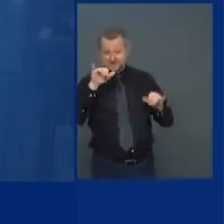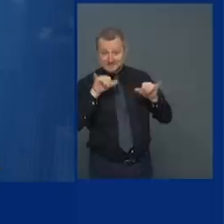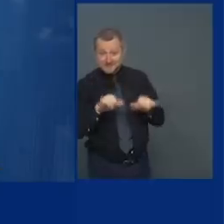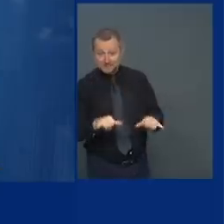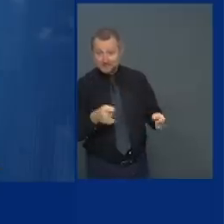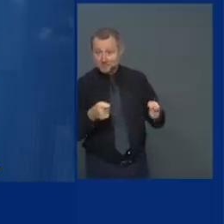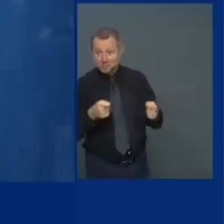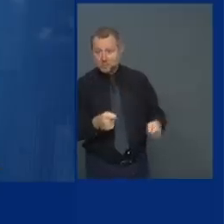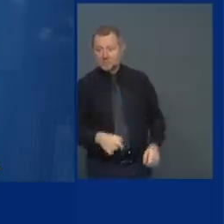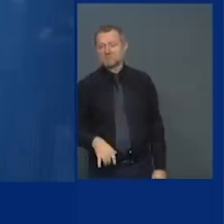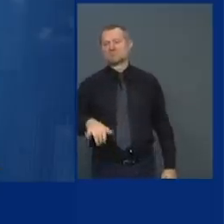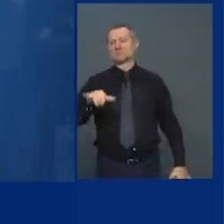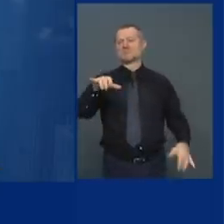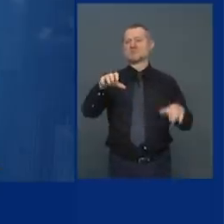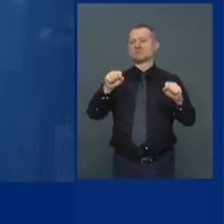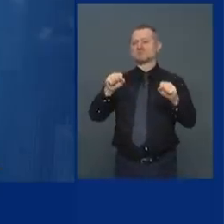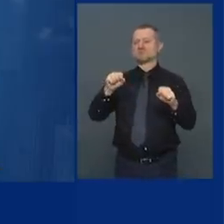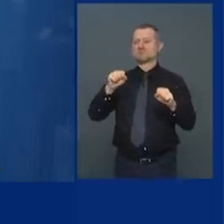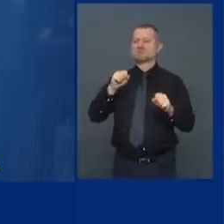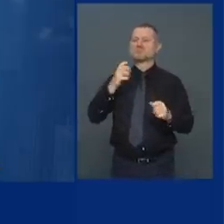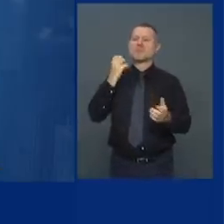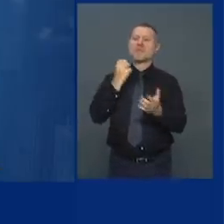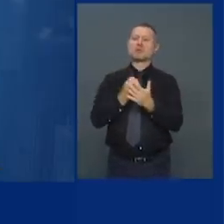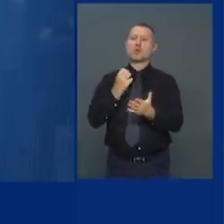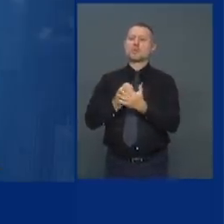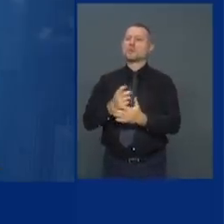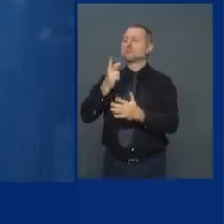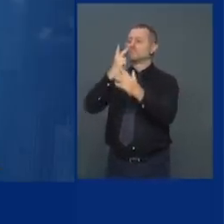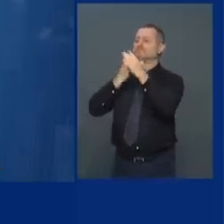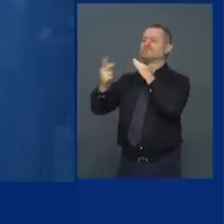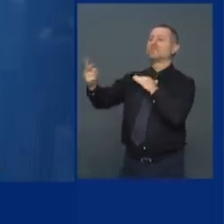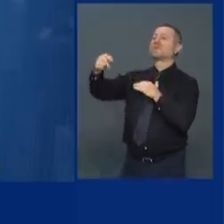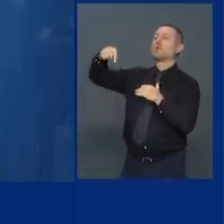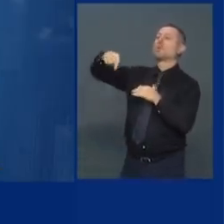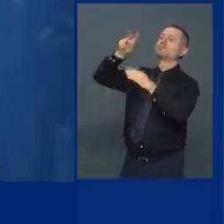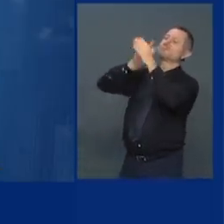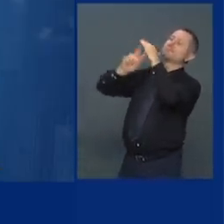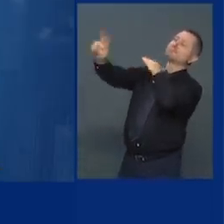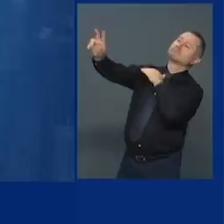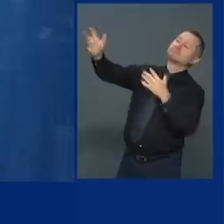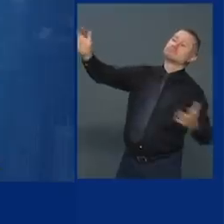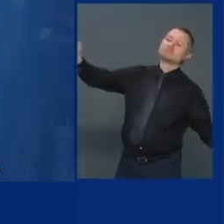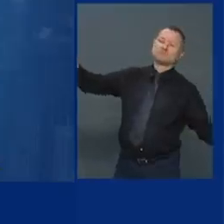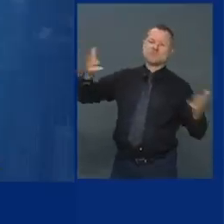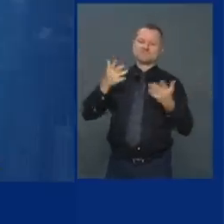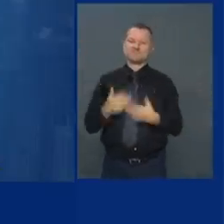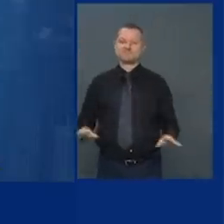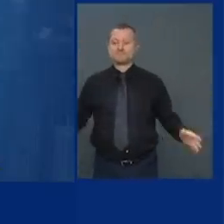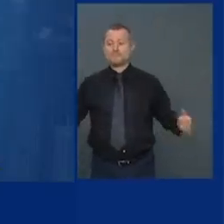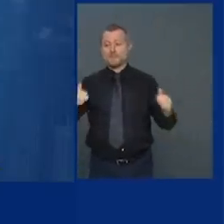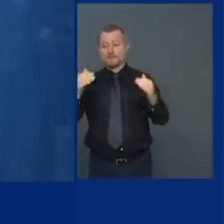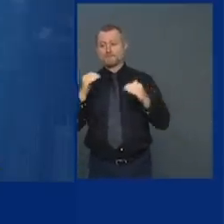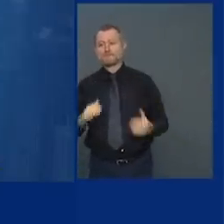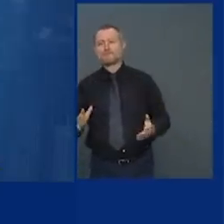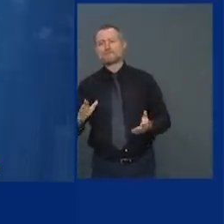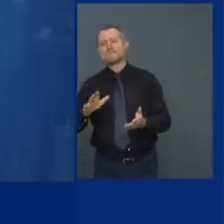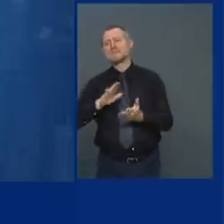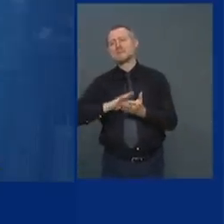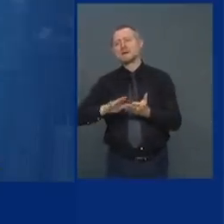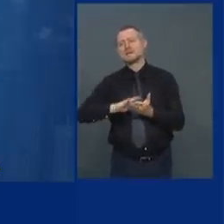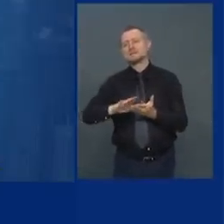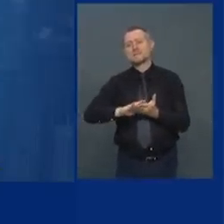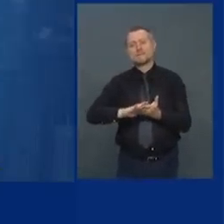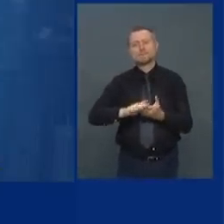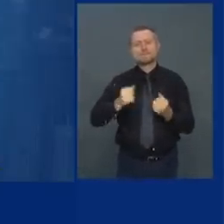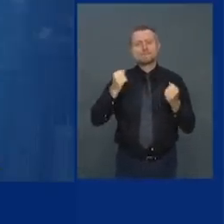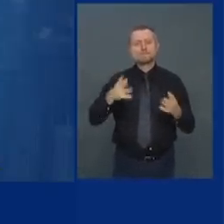a terrible economic forecast cleanliness I'm getting a lot of complaints in New York City